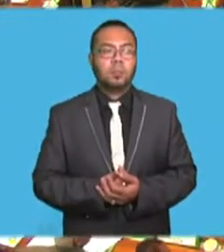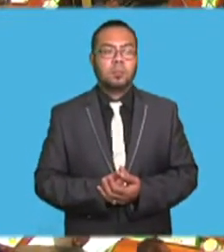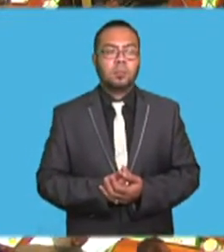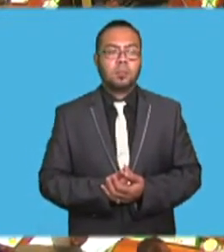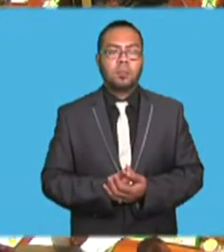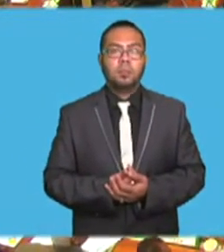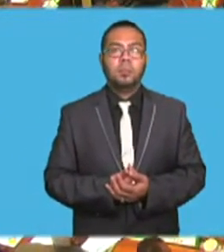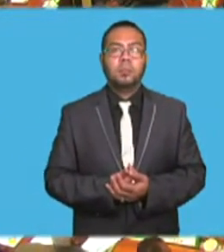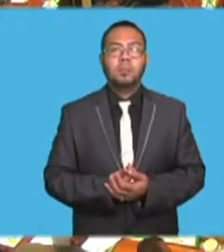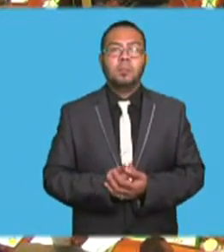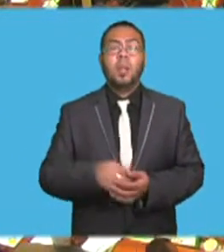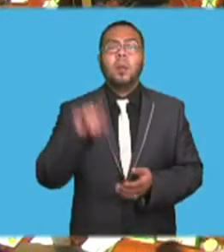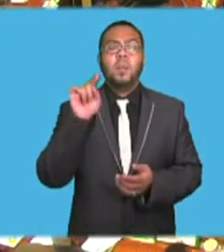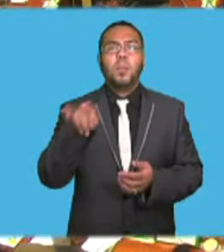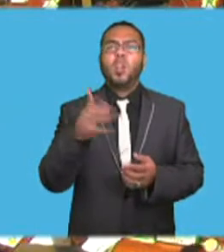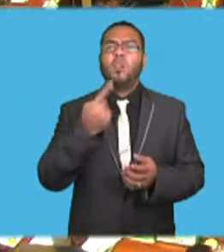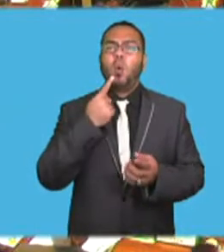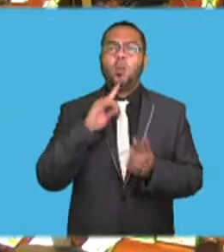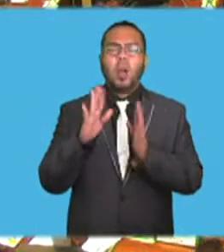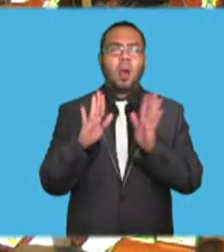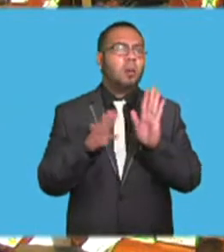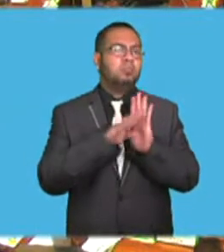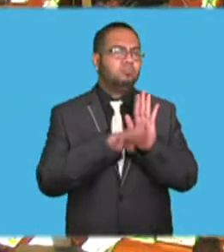Point of water. Point of water.